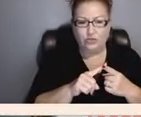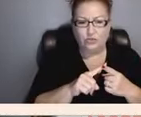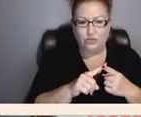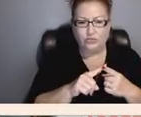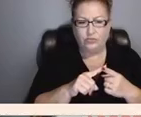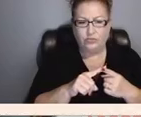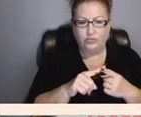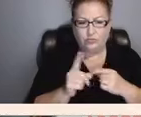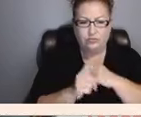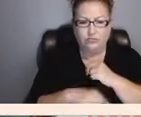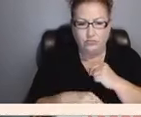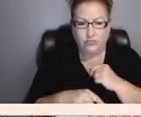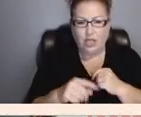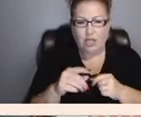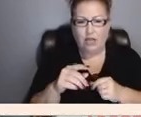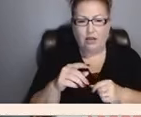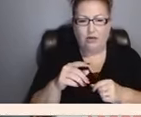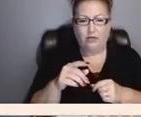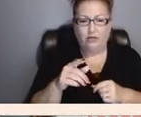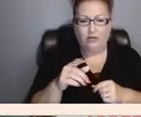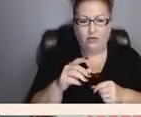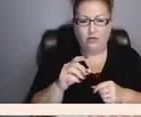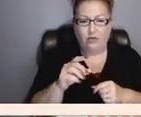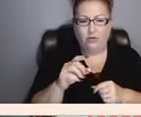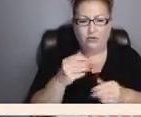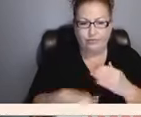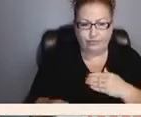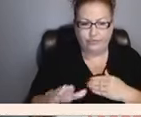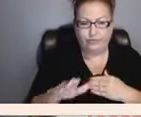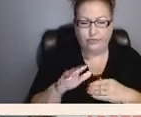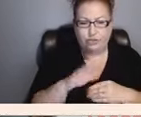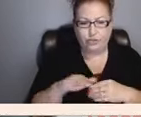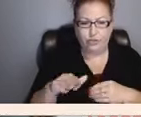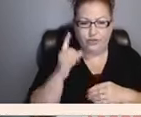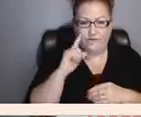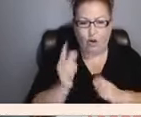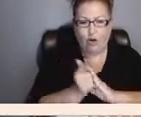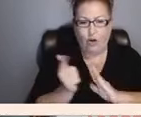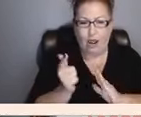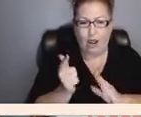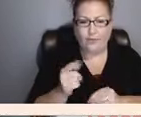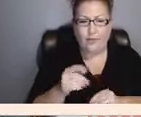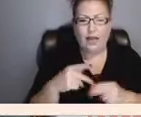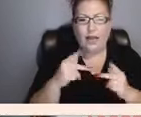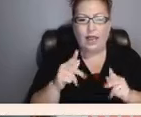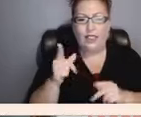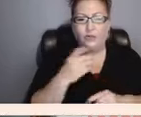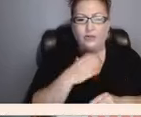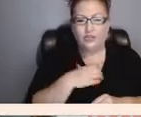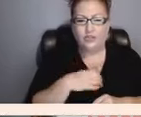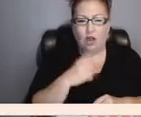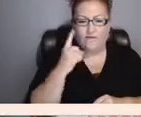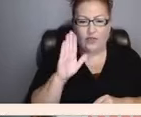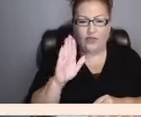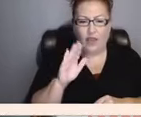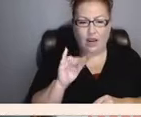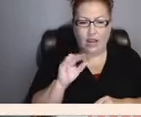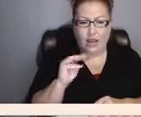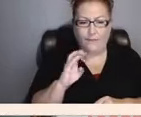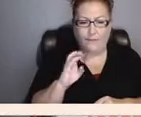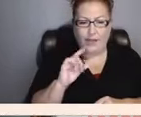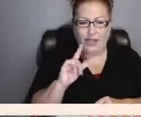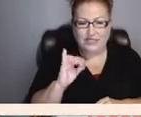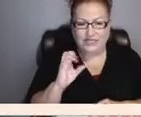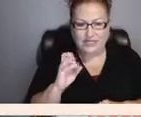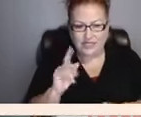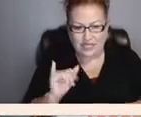let them starve for the penalty, society can't prevent those who are manifestly unfit from continuing